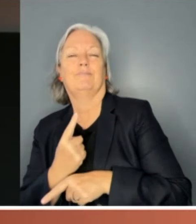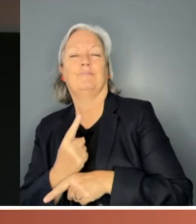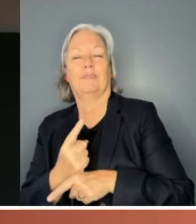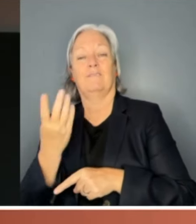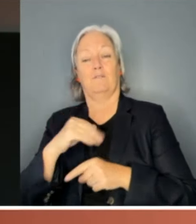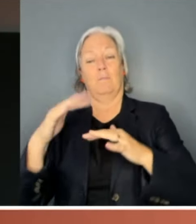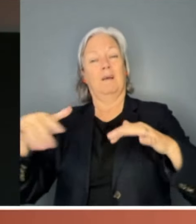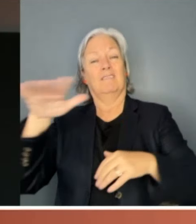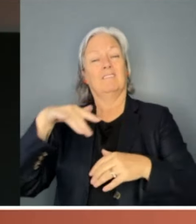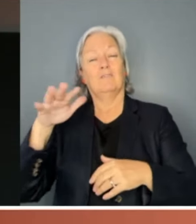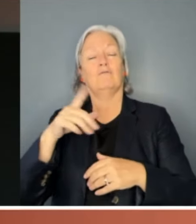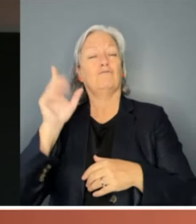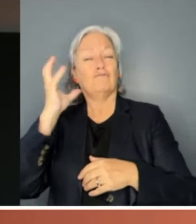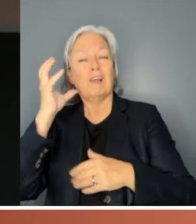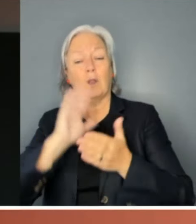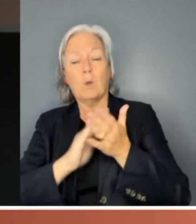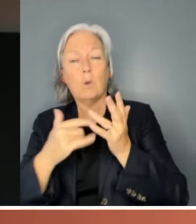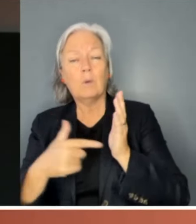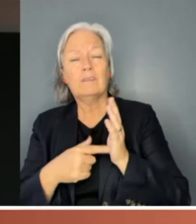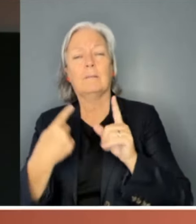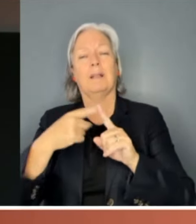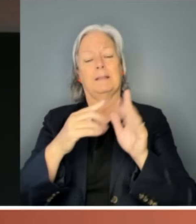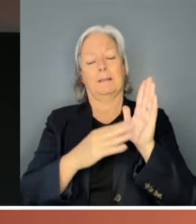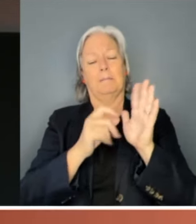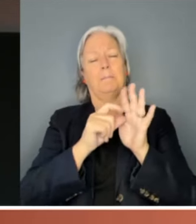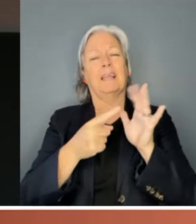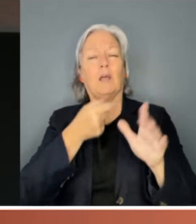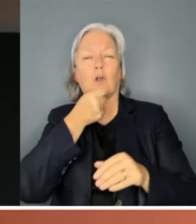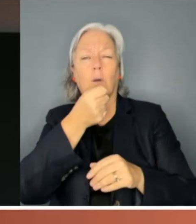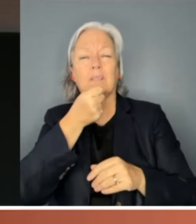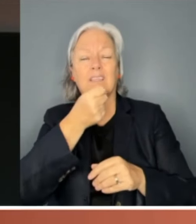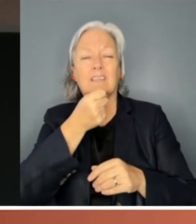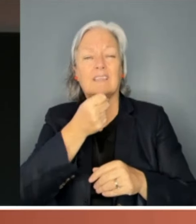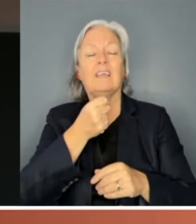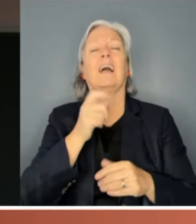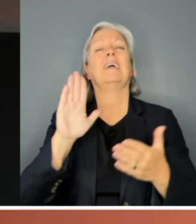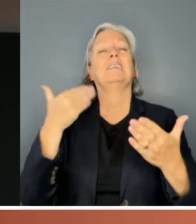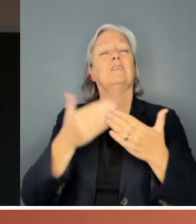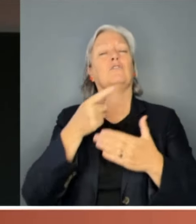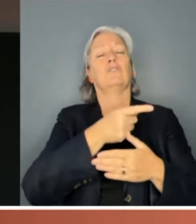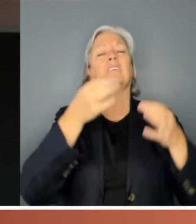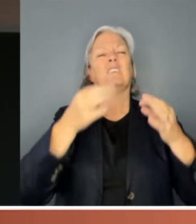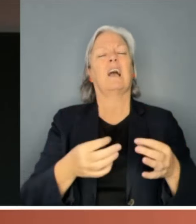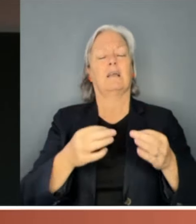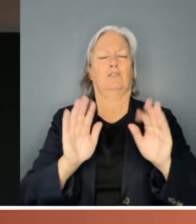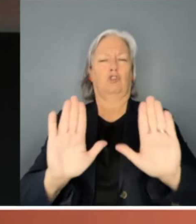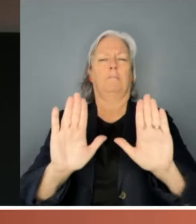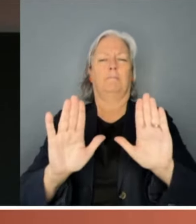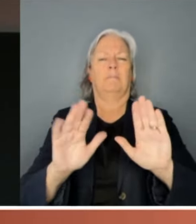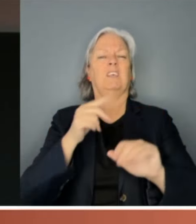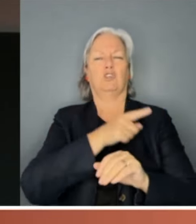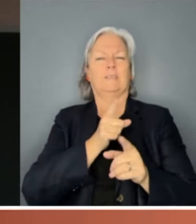radio hosts and media commentators. Until she decided to call it out and to fight back.